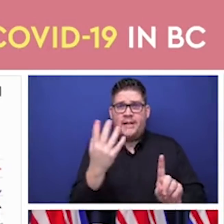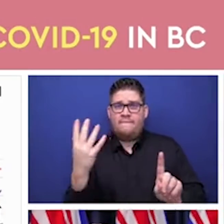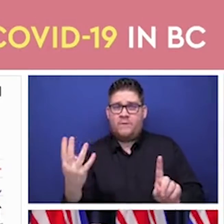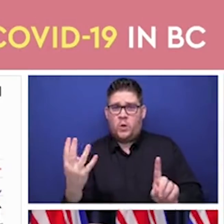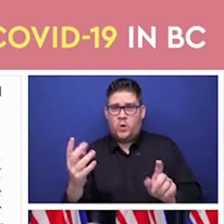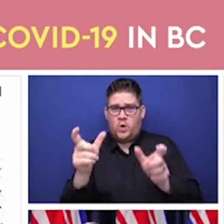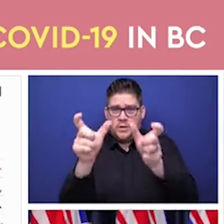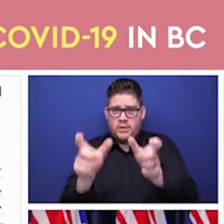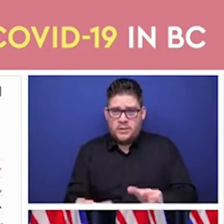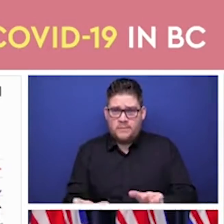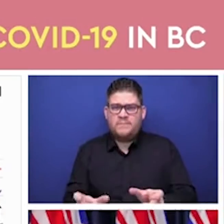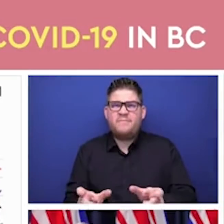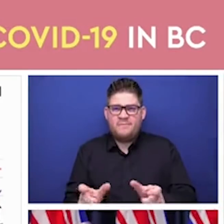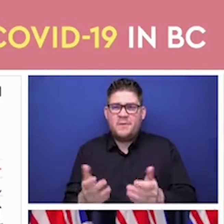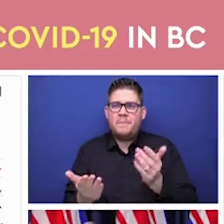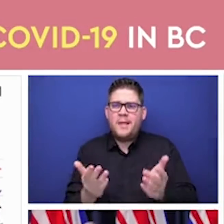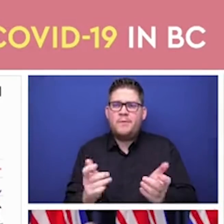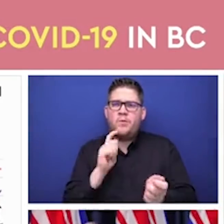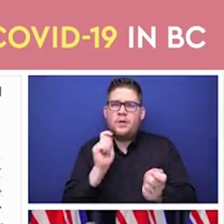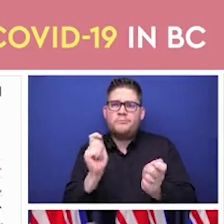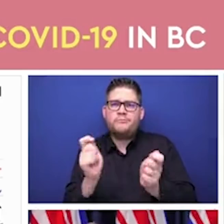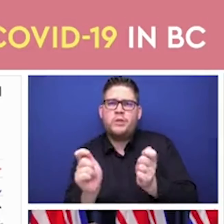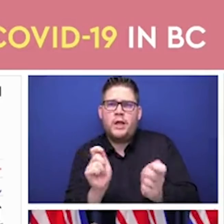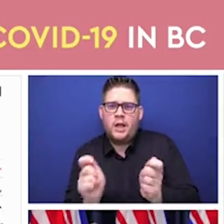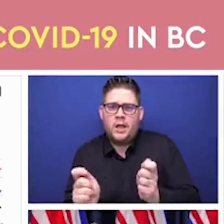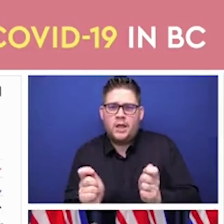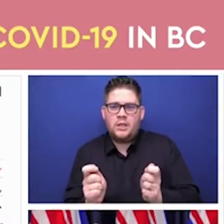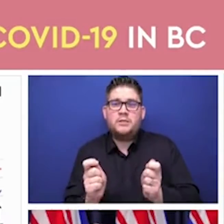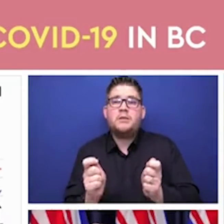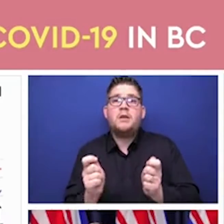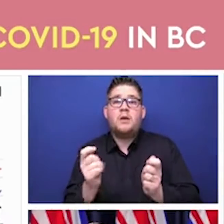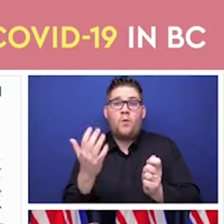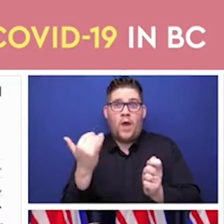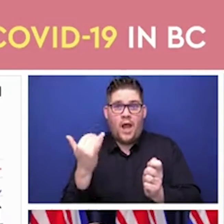other vaccines that are now getting approved and are going to become available.